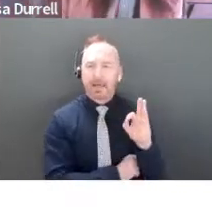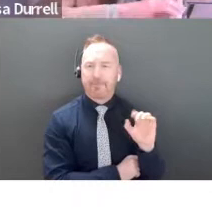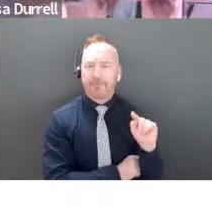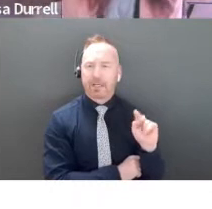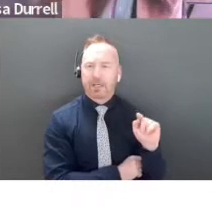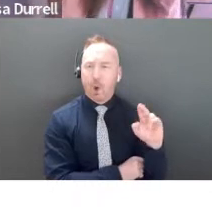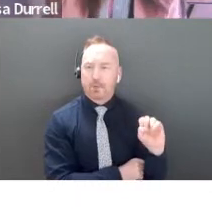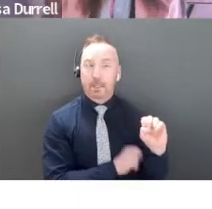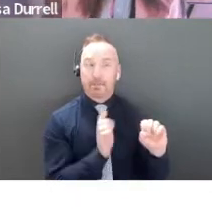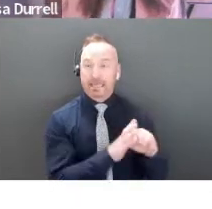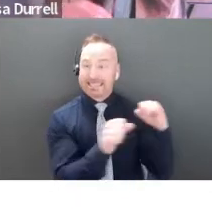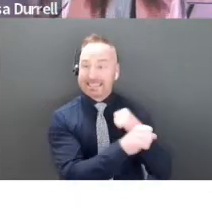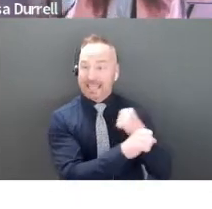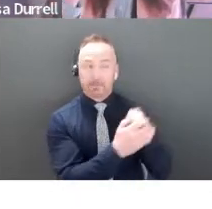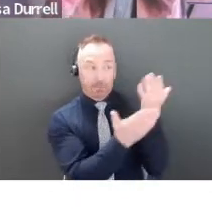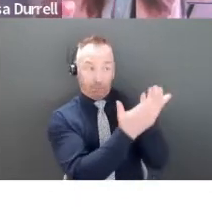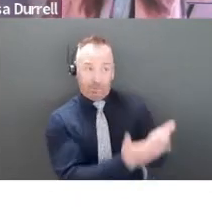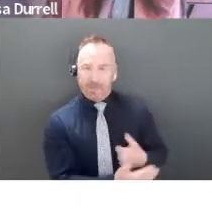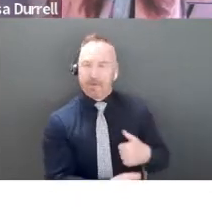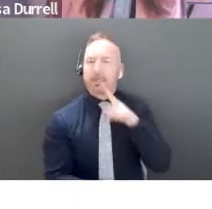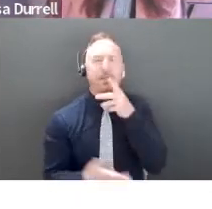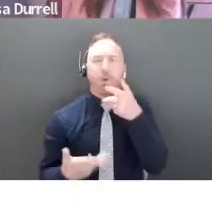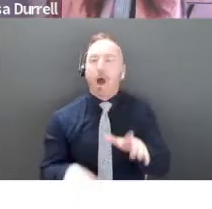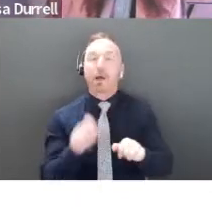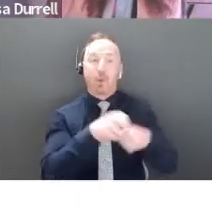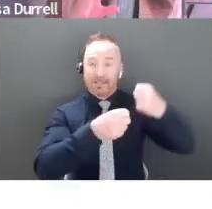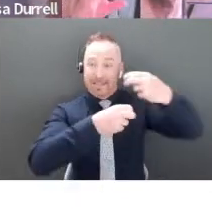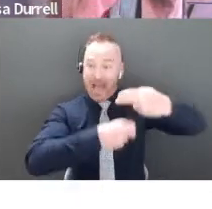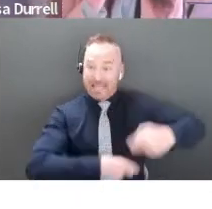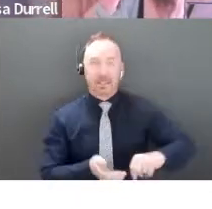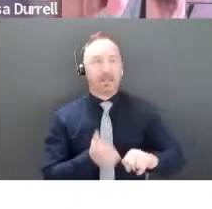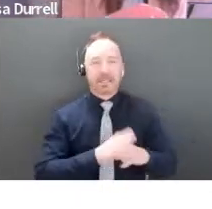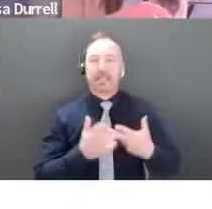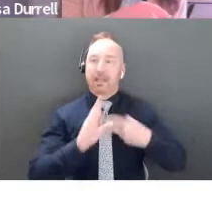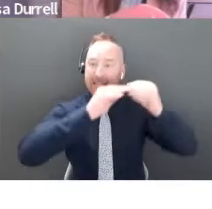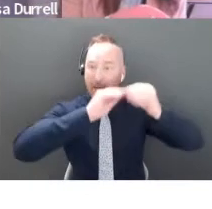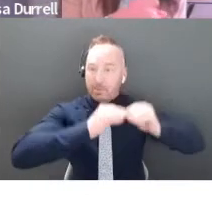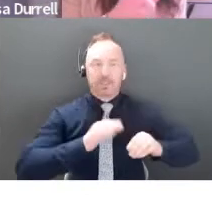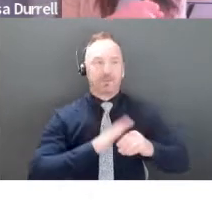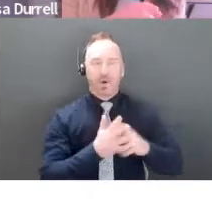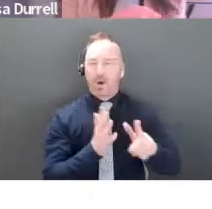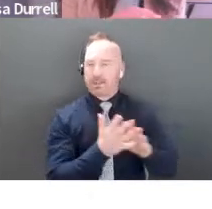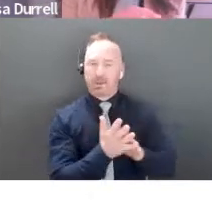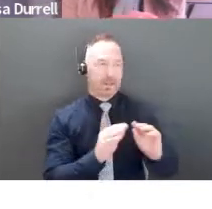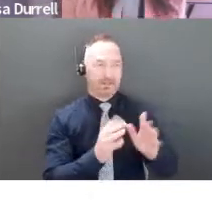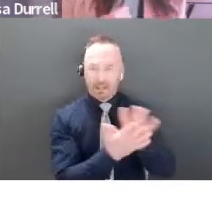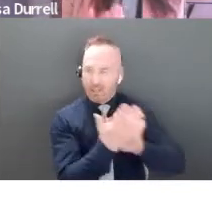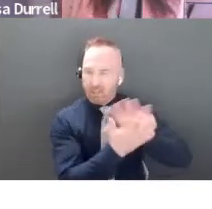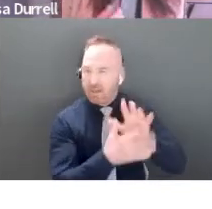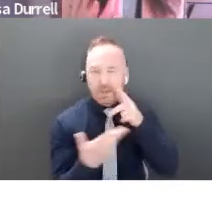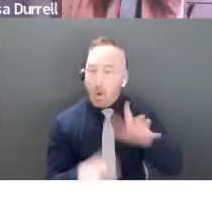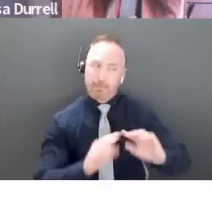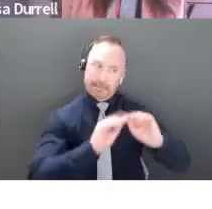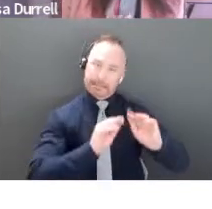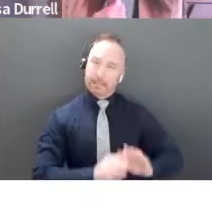data to back it up, but don't mess up your entire deck with all these little numbers on it. Okay. Um, so who has the problem? Why is it a problem?